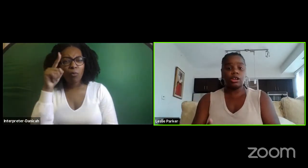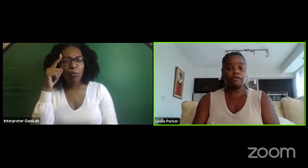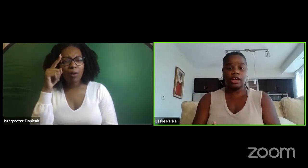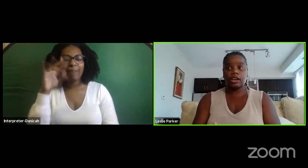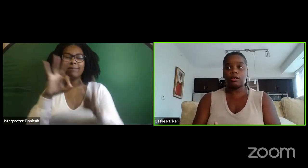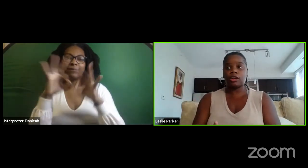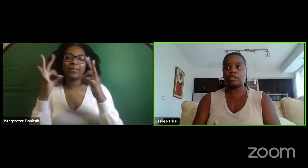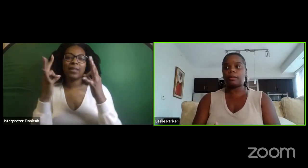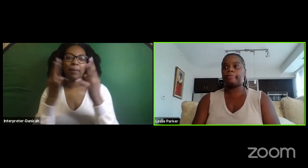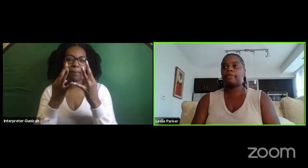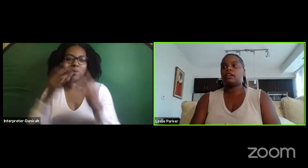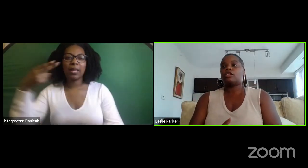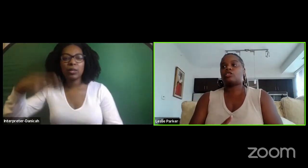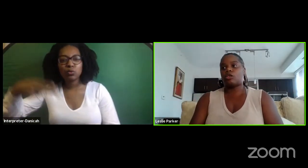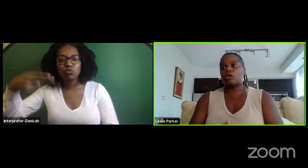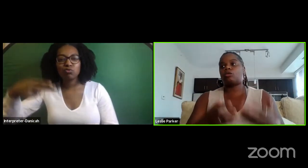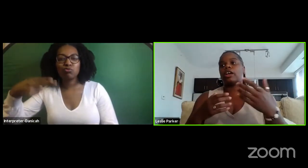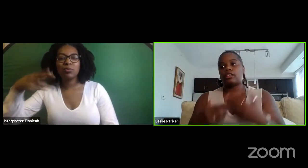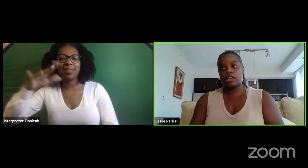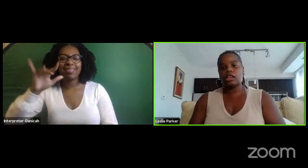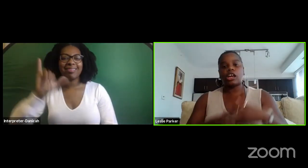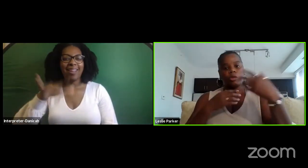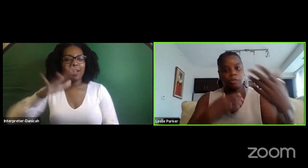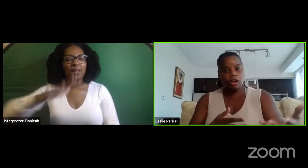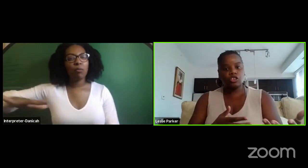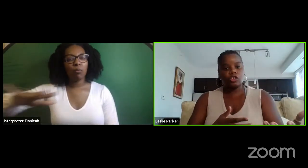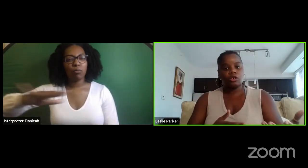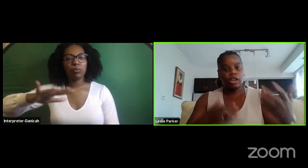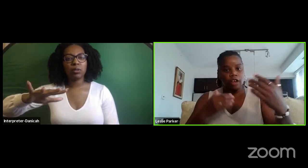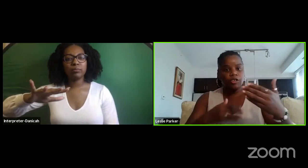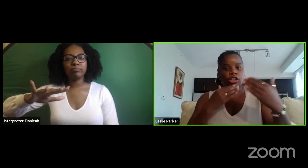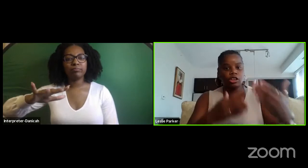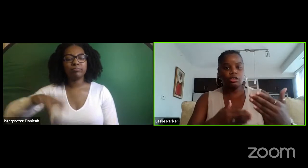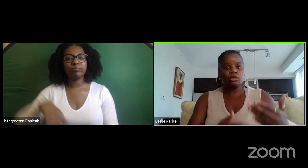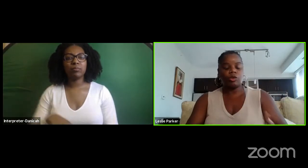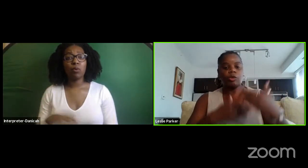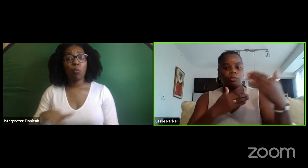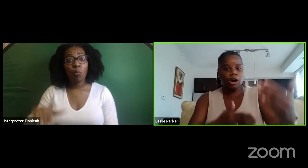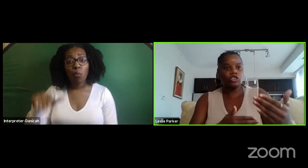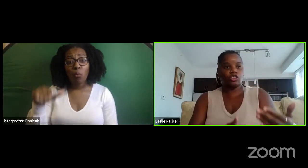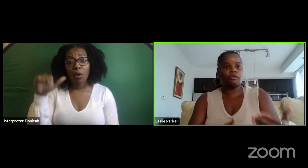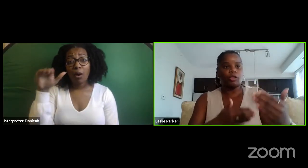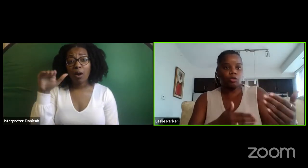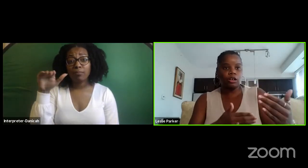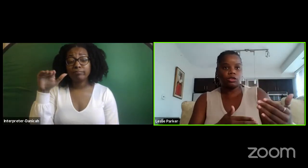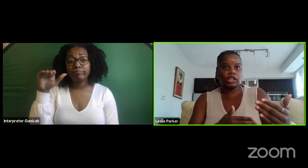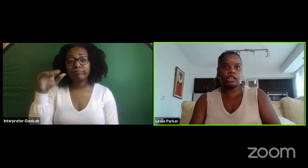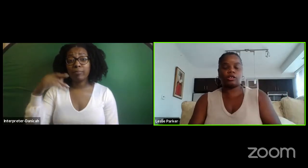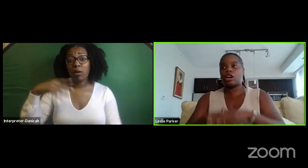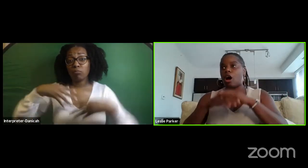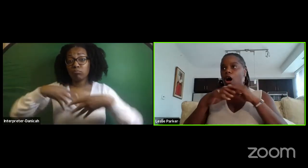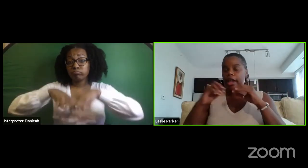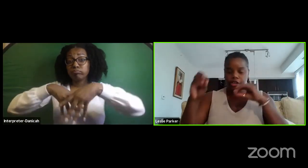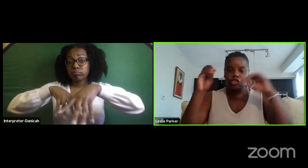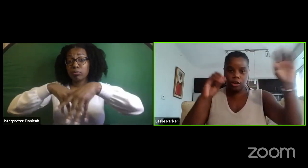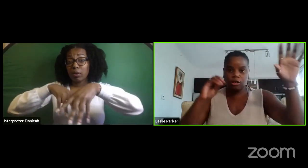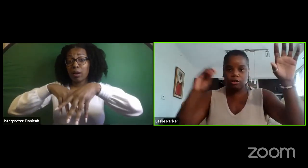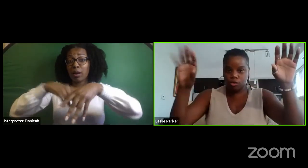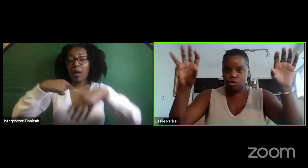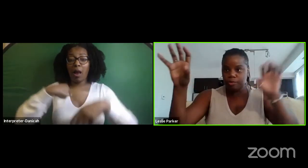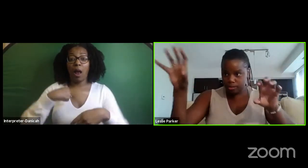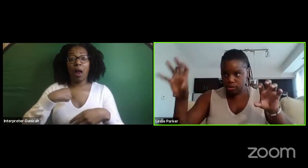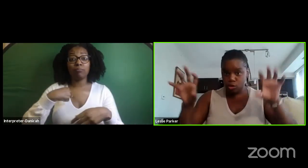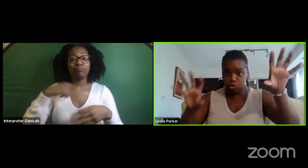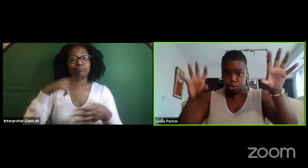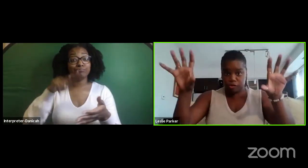history of that area. So, as a kid, I would march every year. We would march for Rondo Days. Each